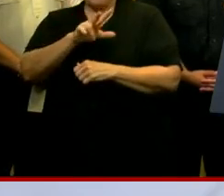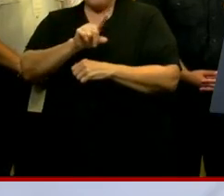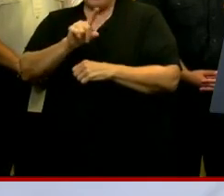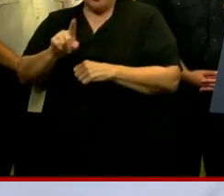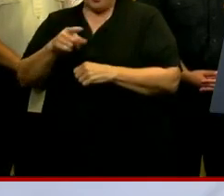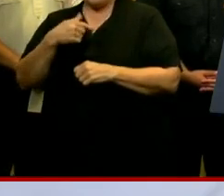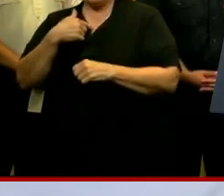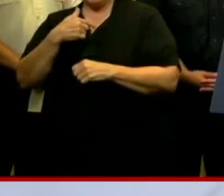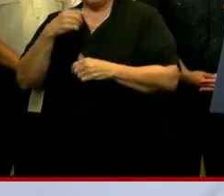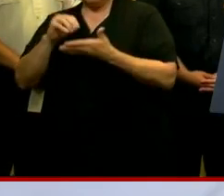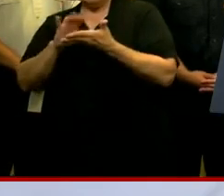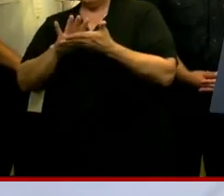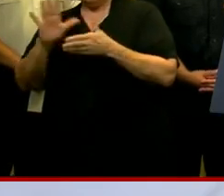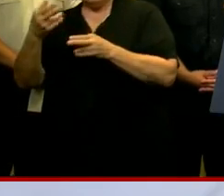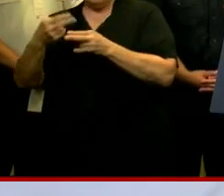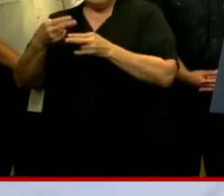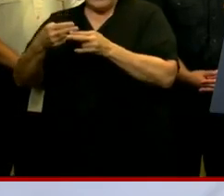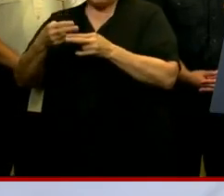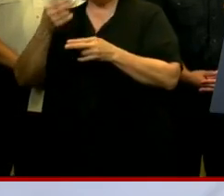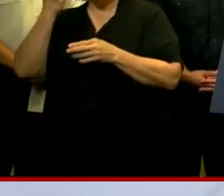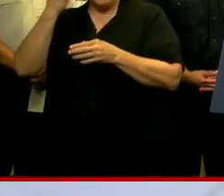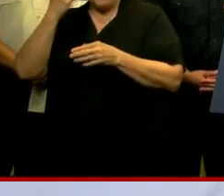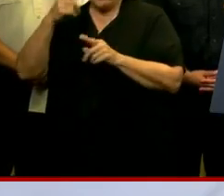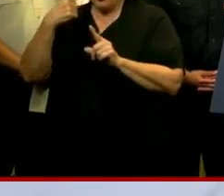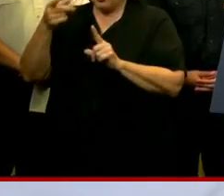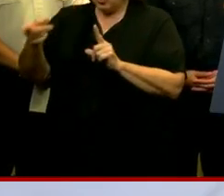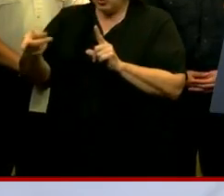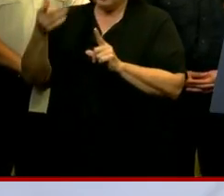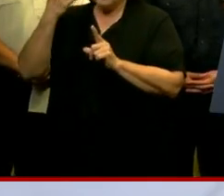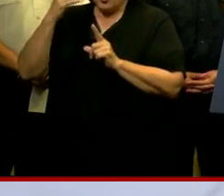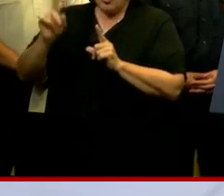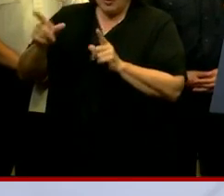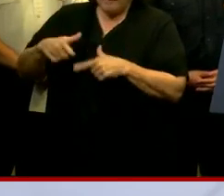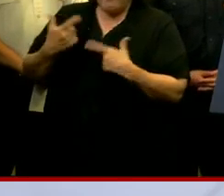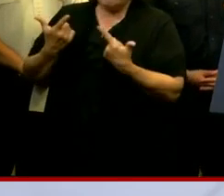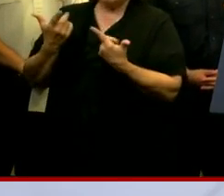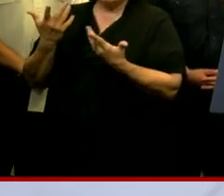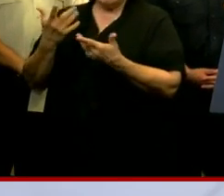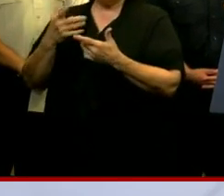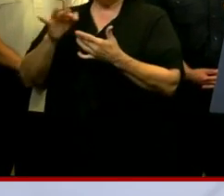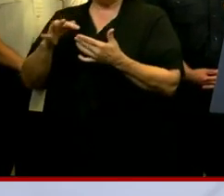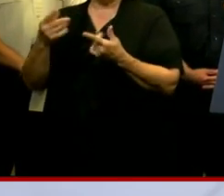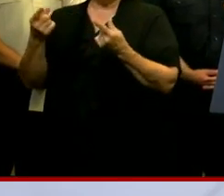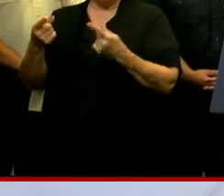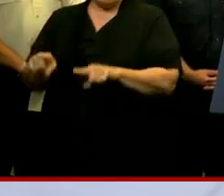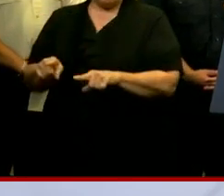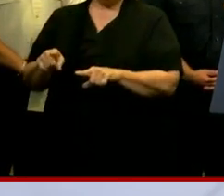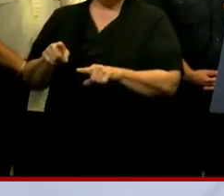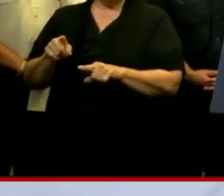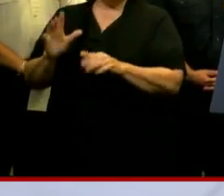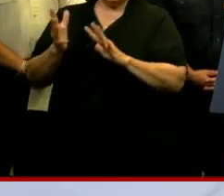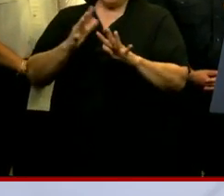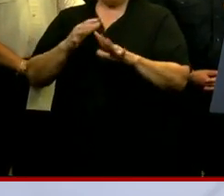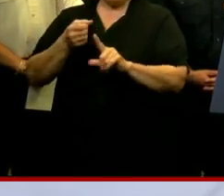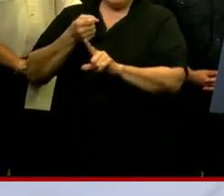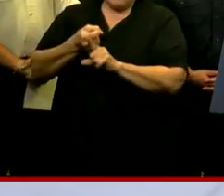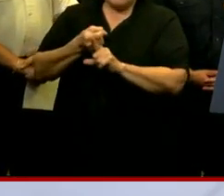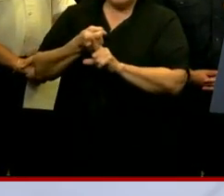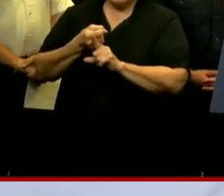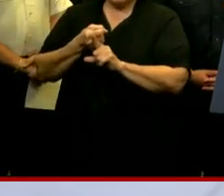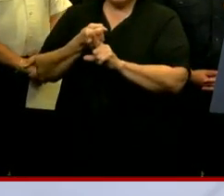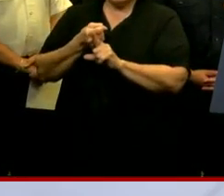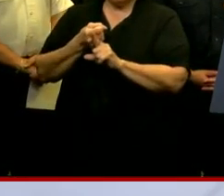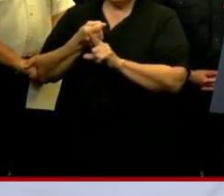and we can get you put on the registry so that we know who you are and where you are in the event that the storm does make a hit and